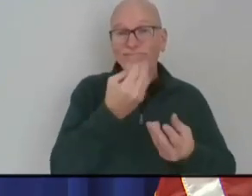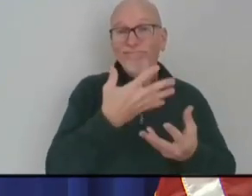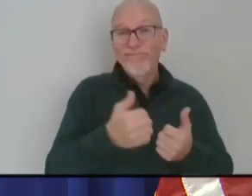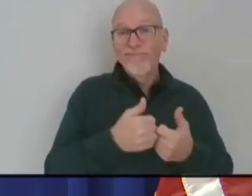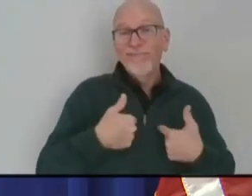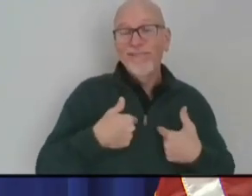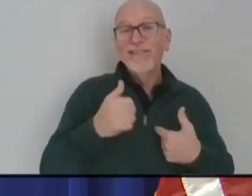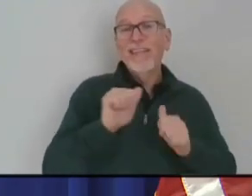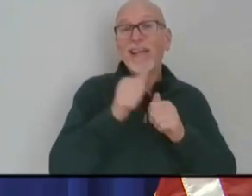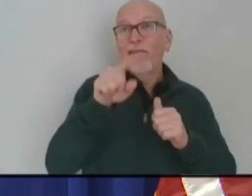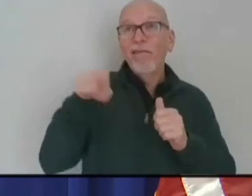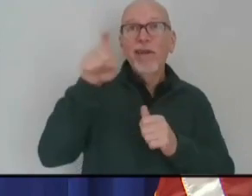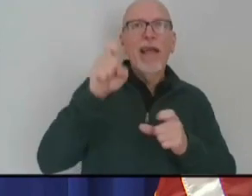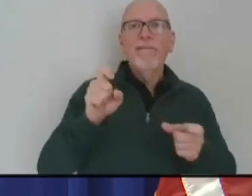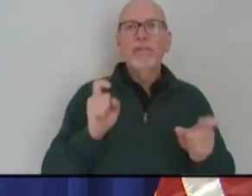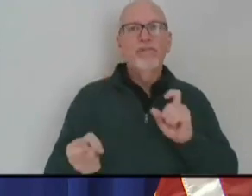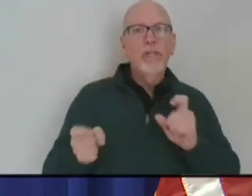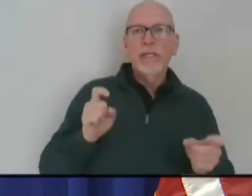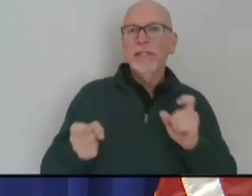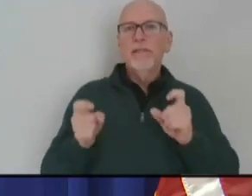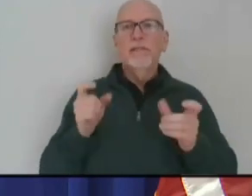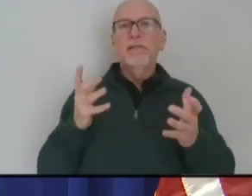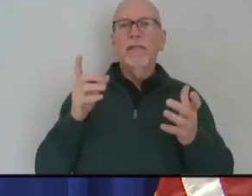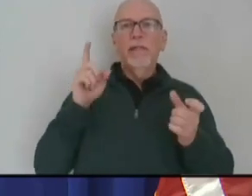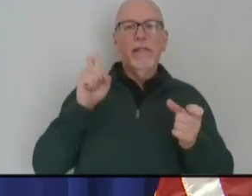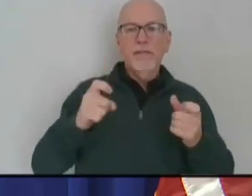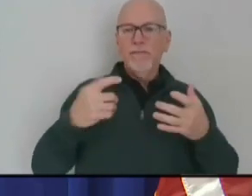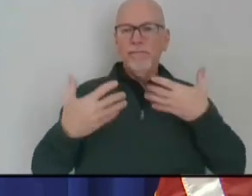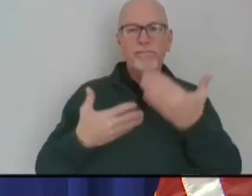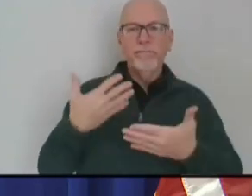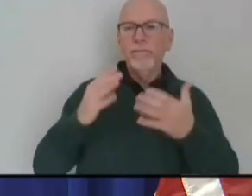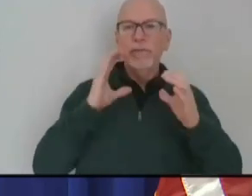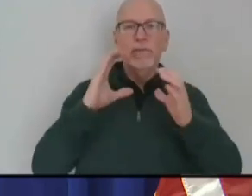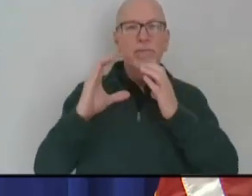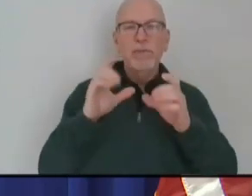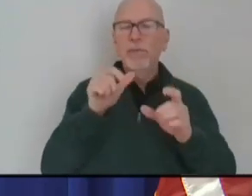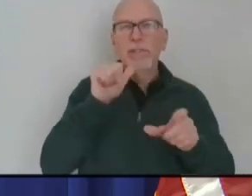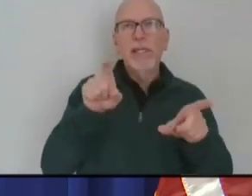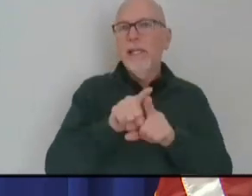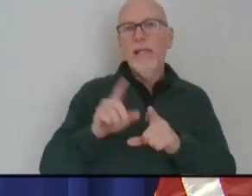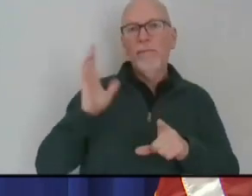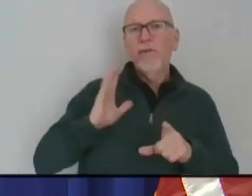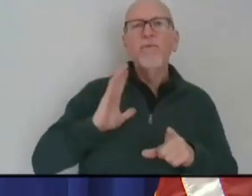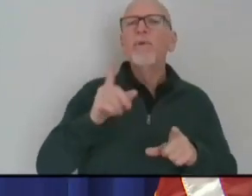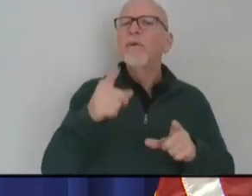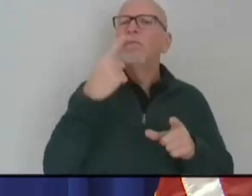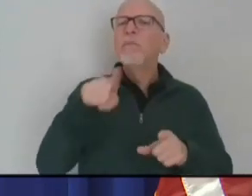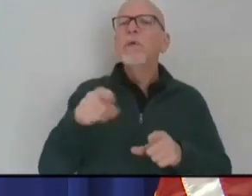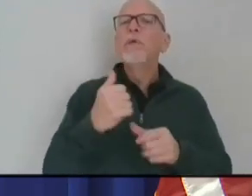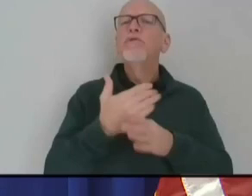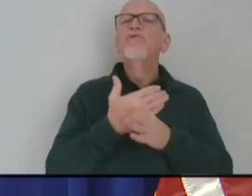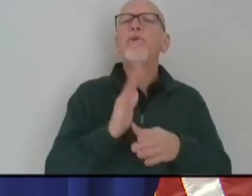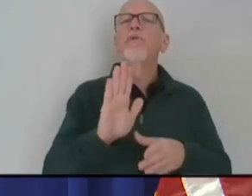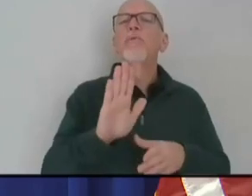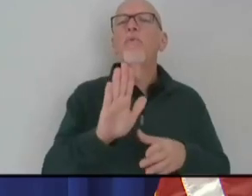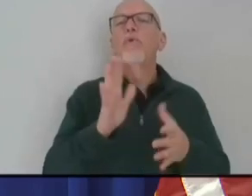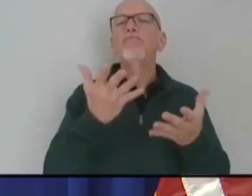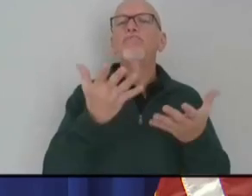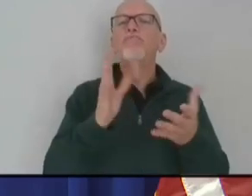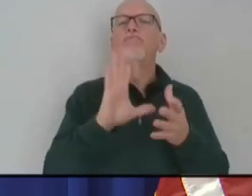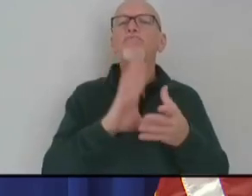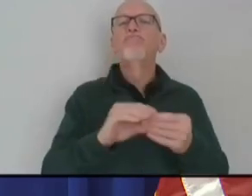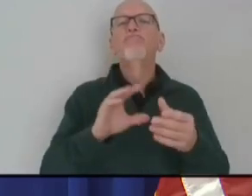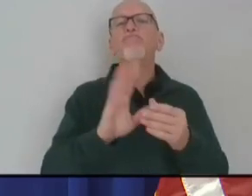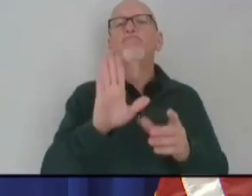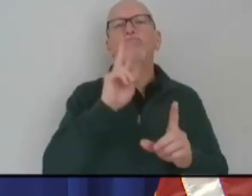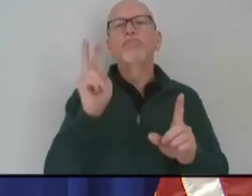they've had to make changes and step up their communications like never before. Can you just share your somewhat unique perspective on